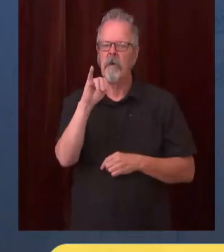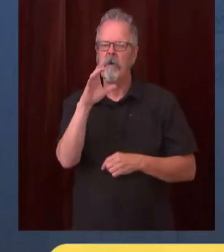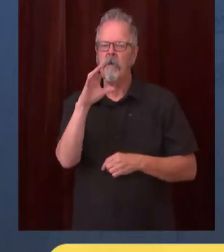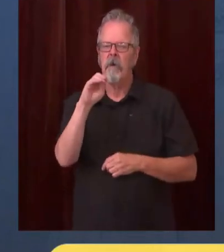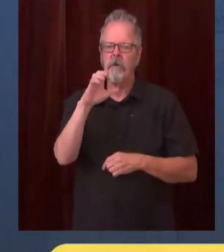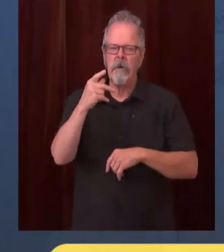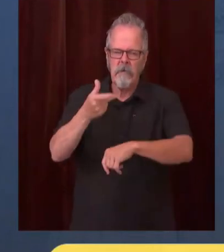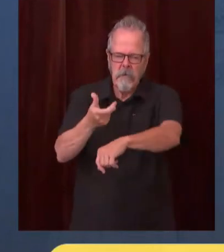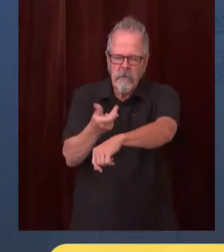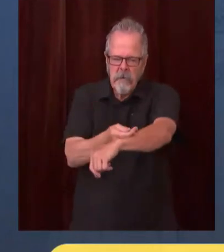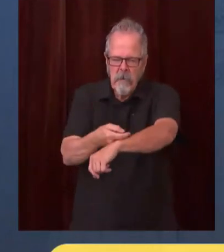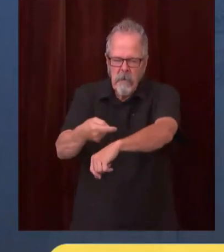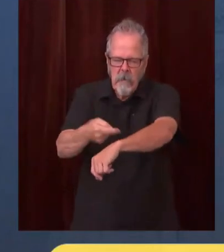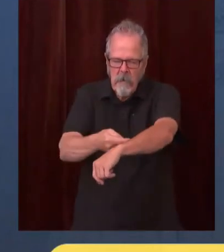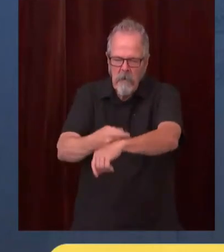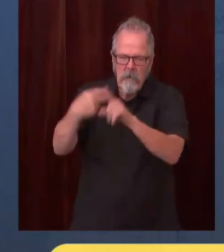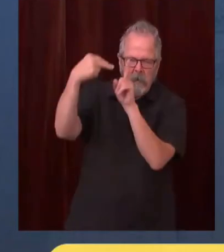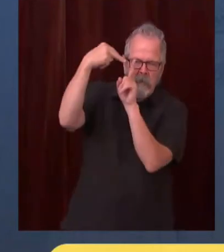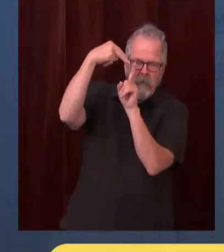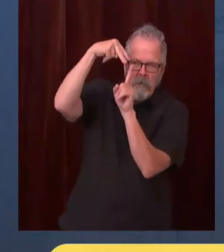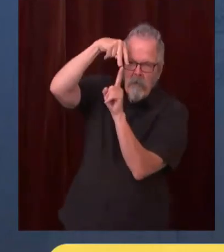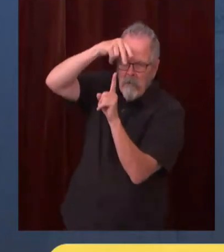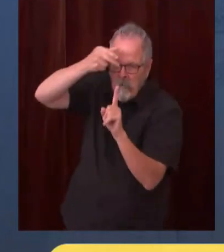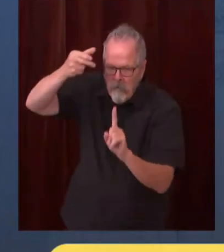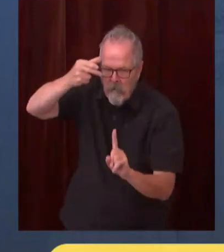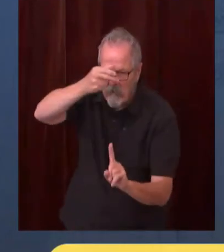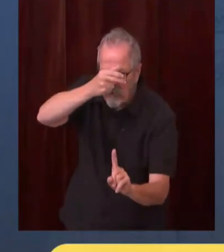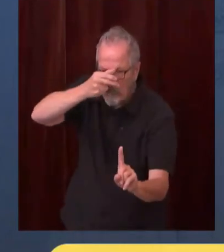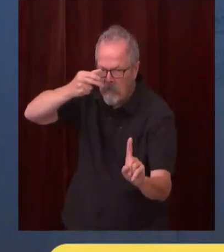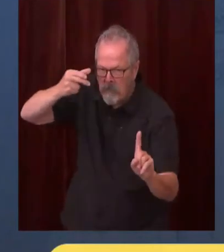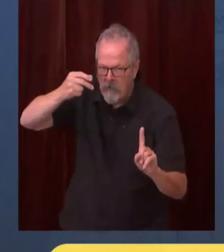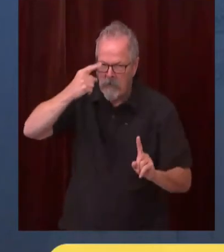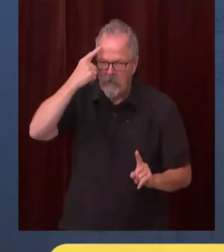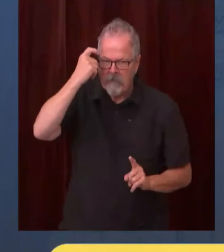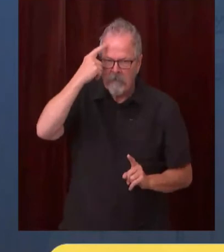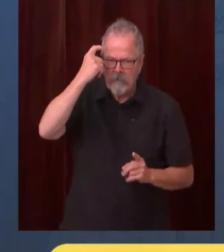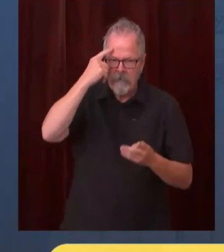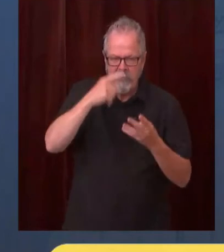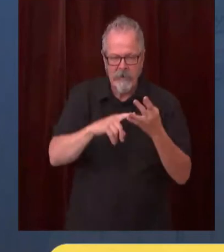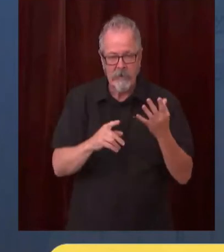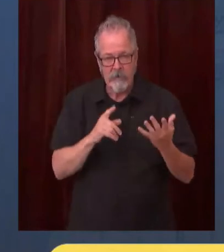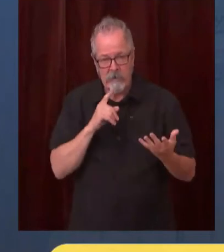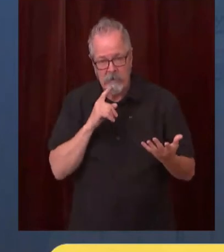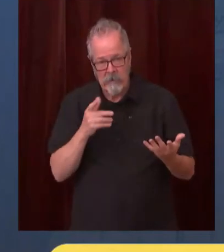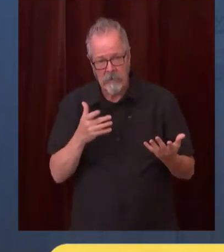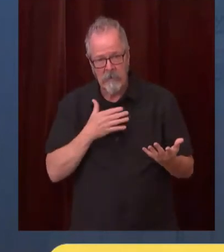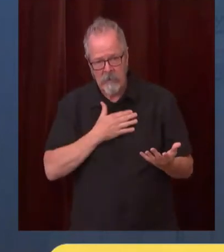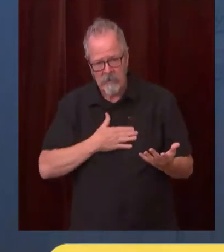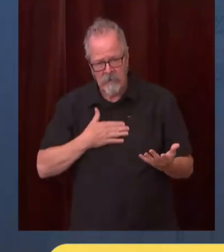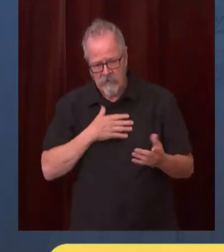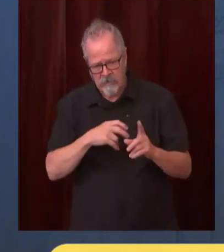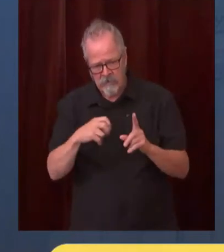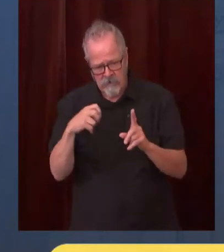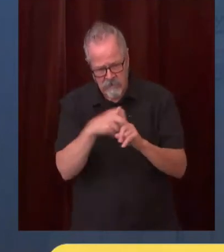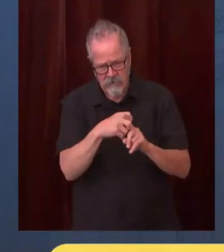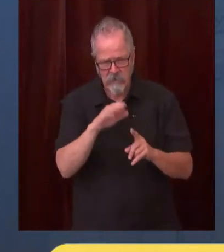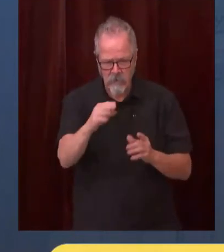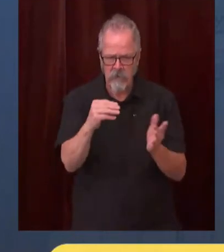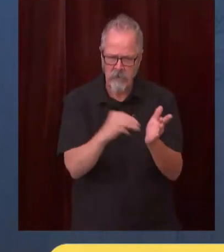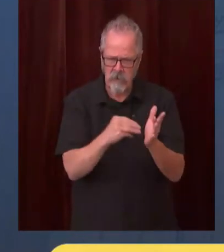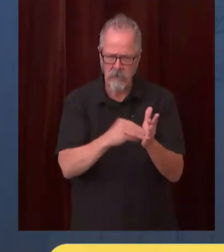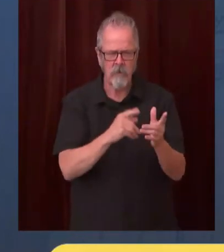and we are asking people to speak to their physicians about this vaccine if you are giving